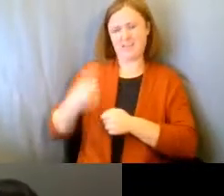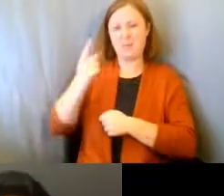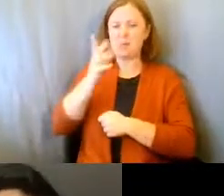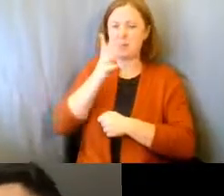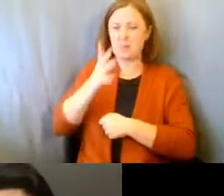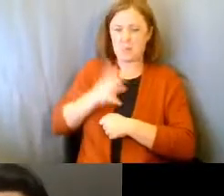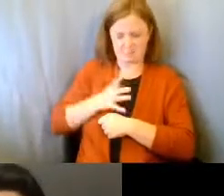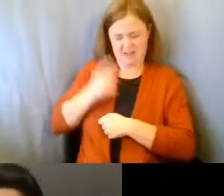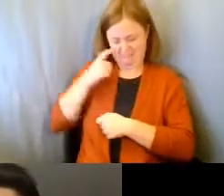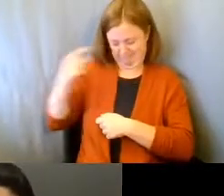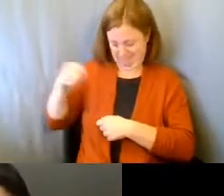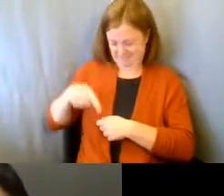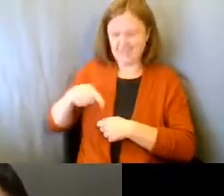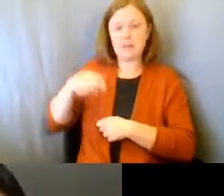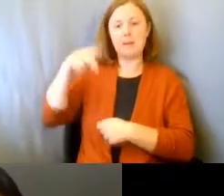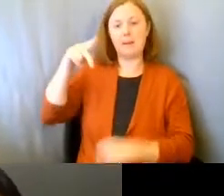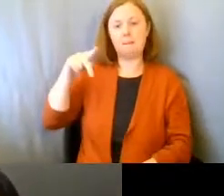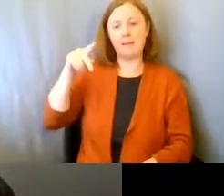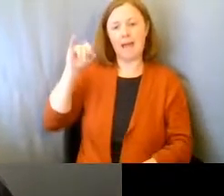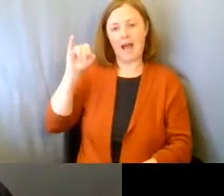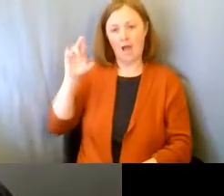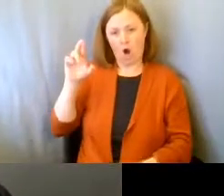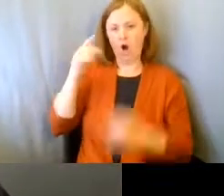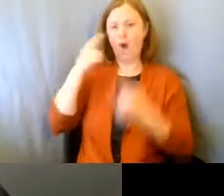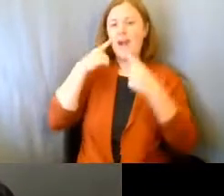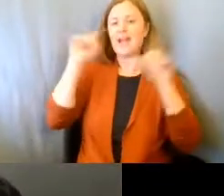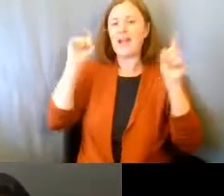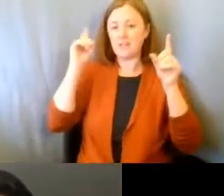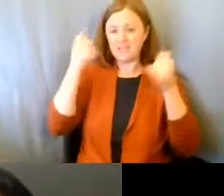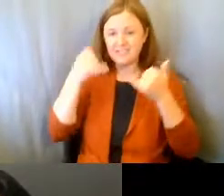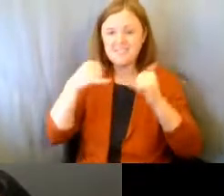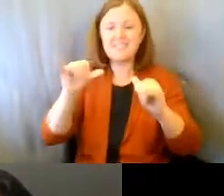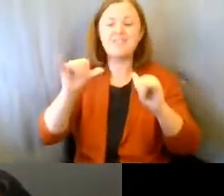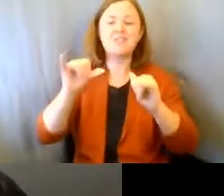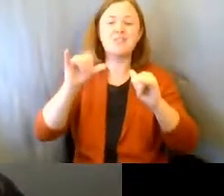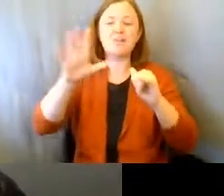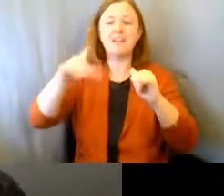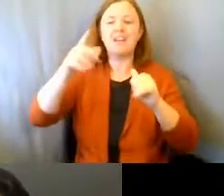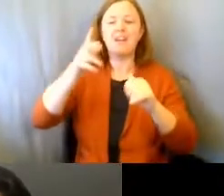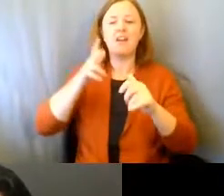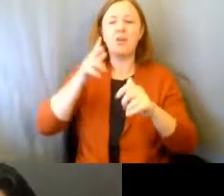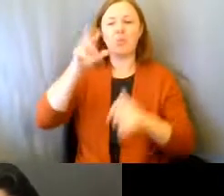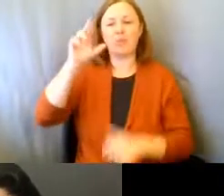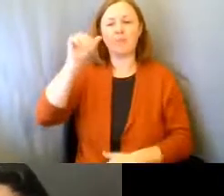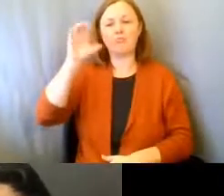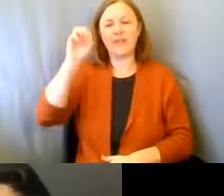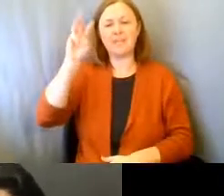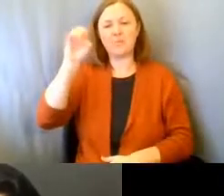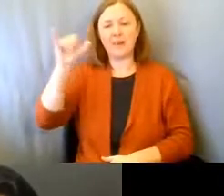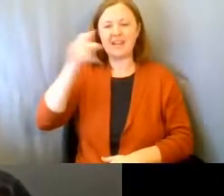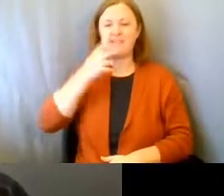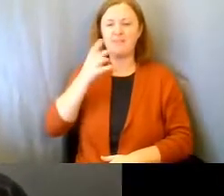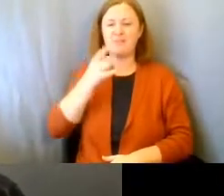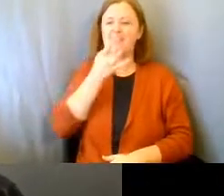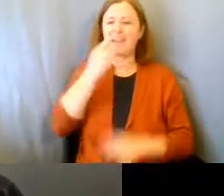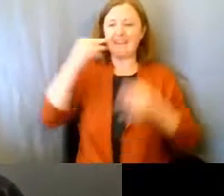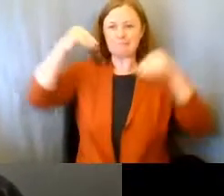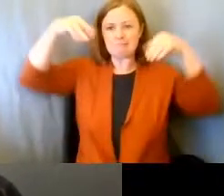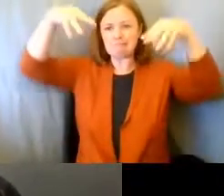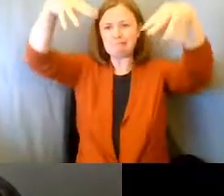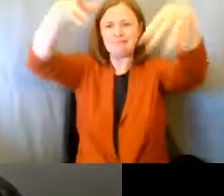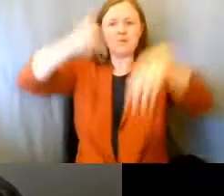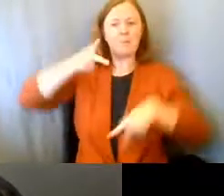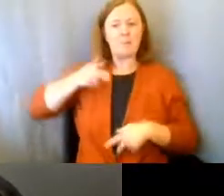ladies that PIR announced that they're still doing the raceway lights this year for Christmas, right?